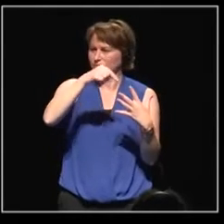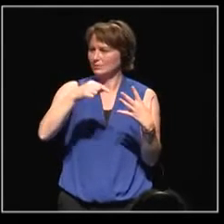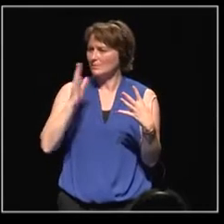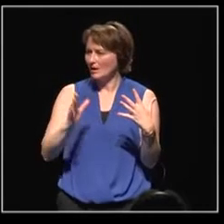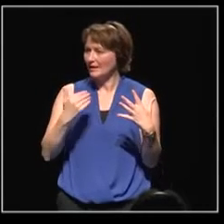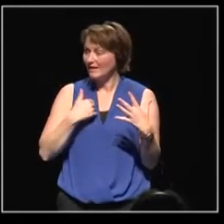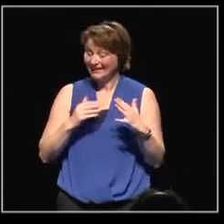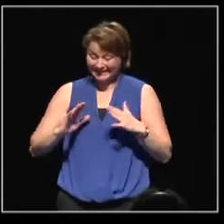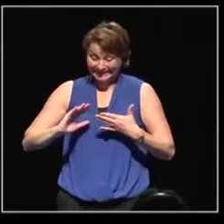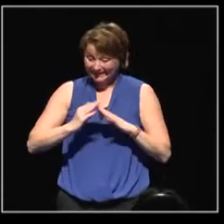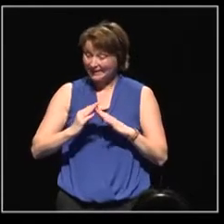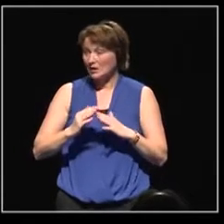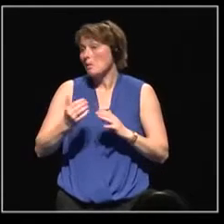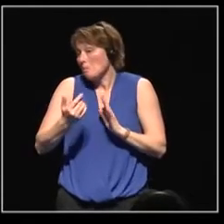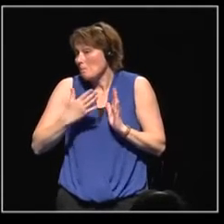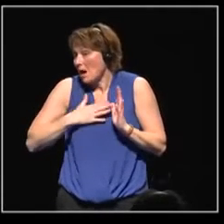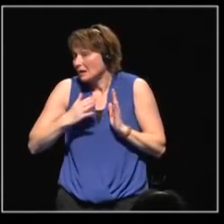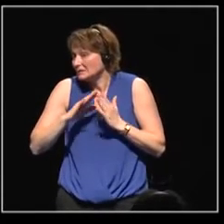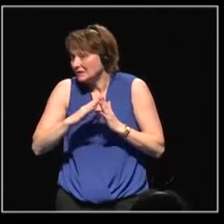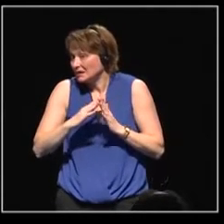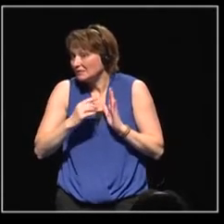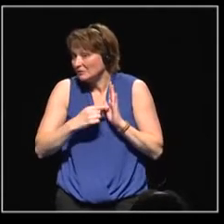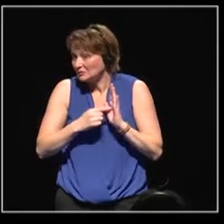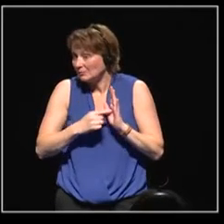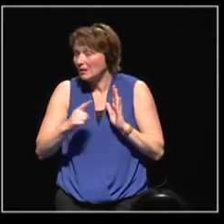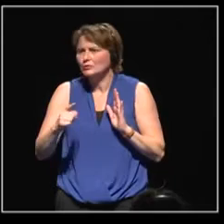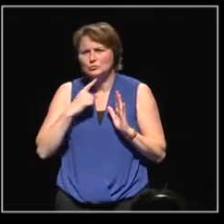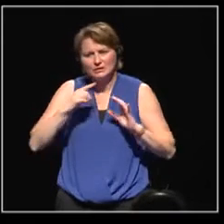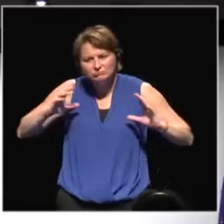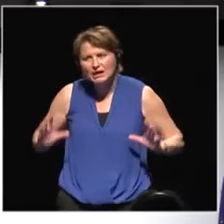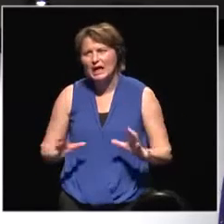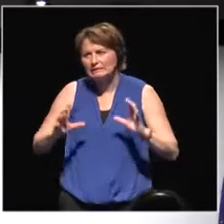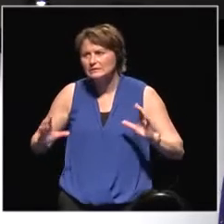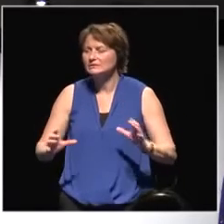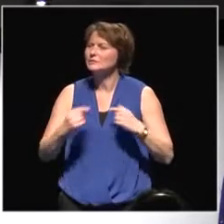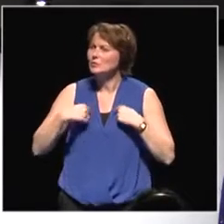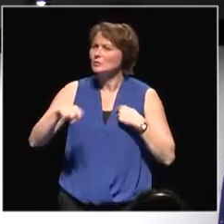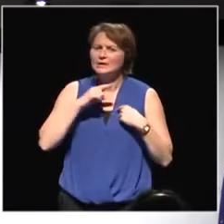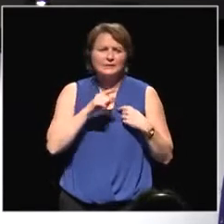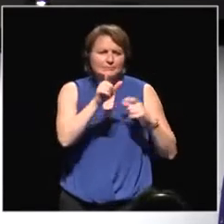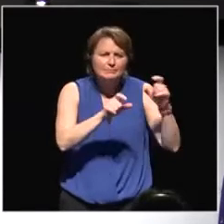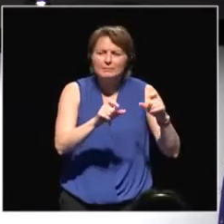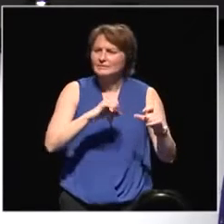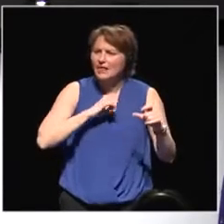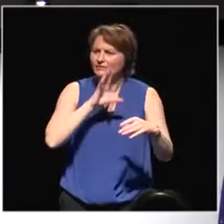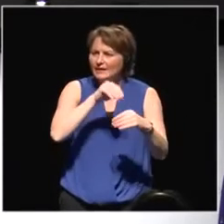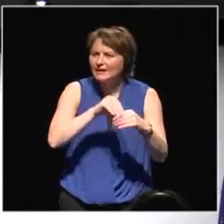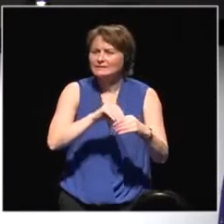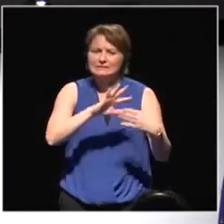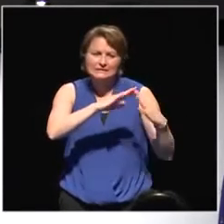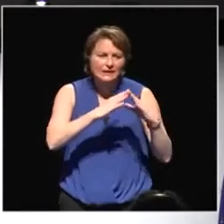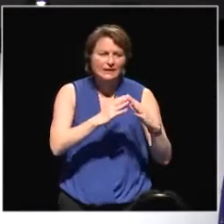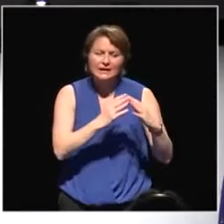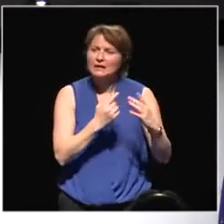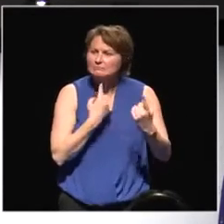cities in general, in my city in particular, very, very active, working with citizens. There is a genuine dialogue